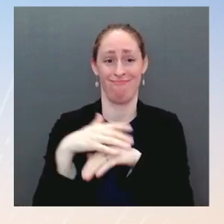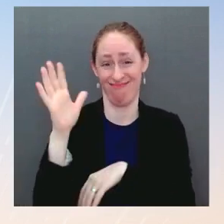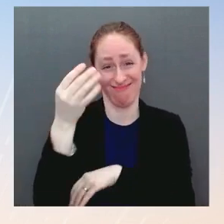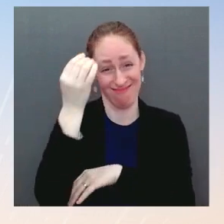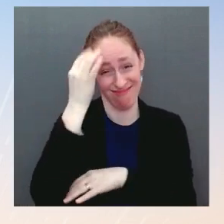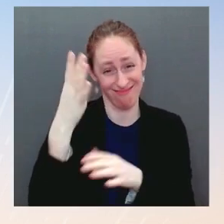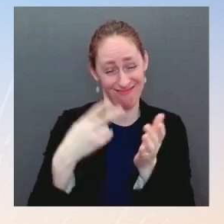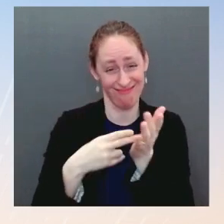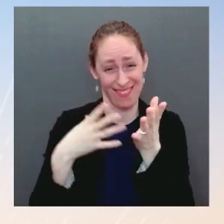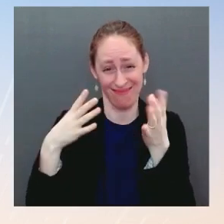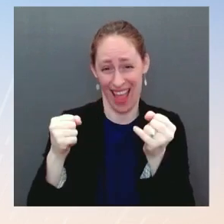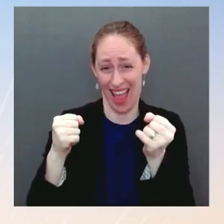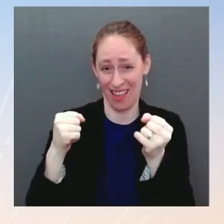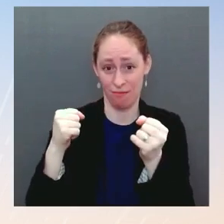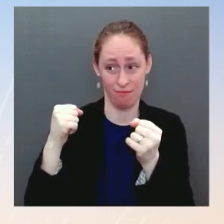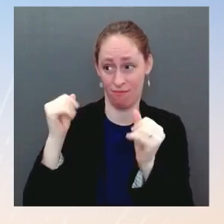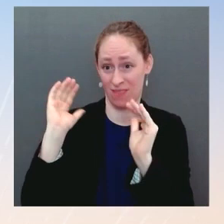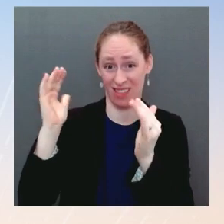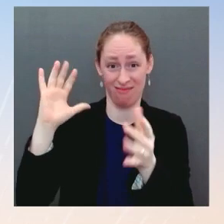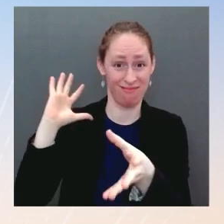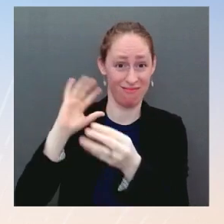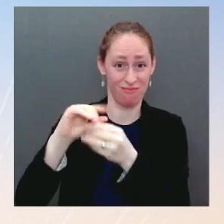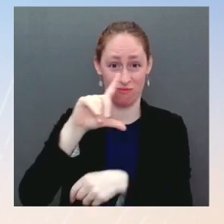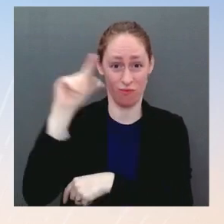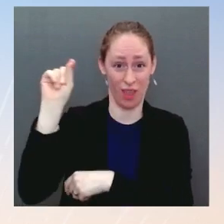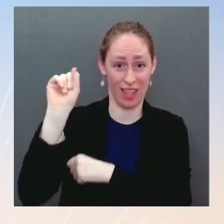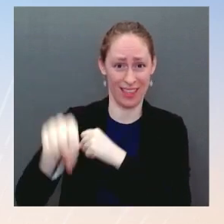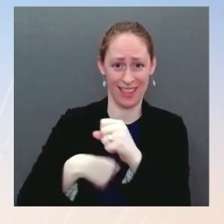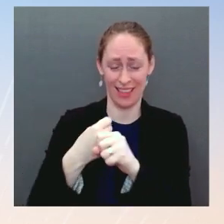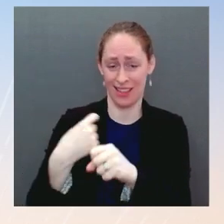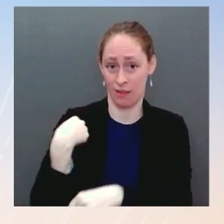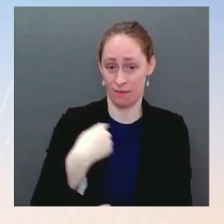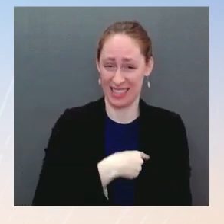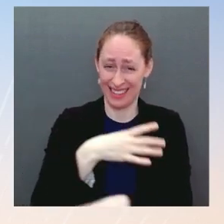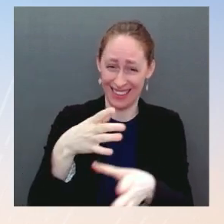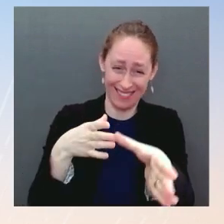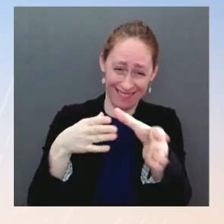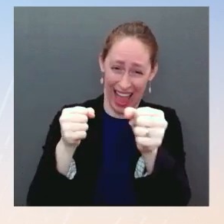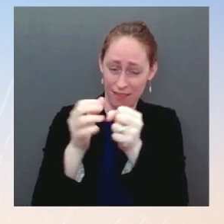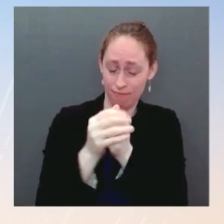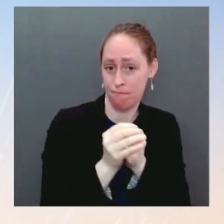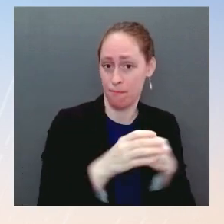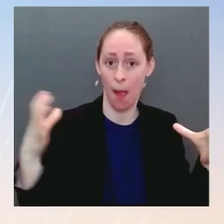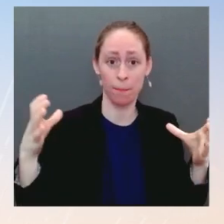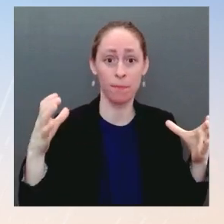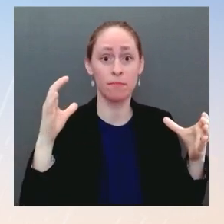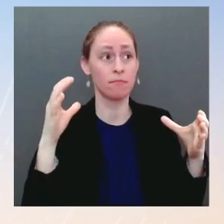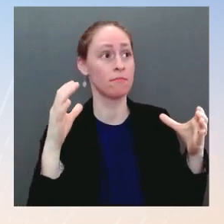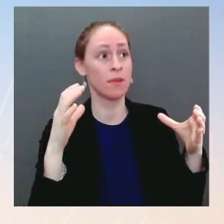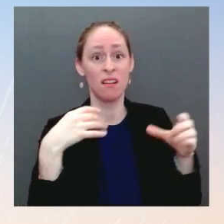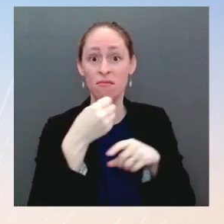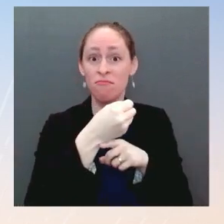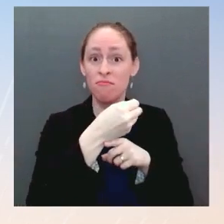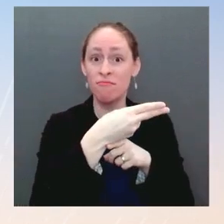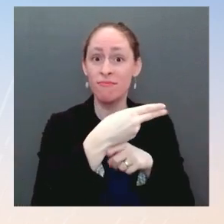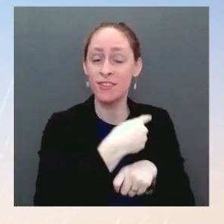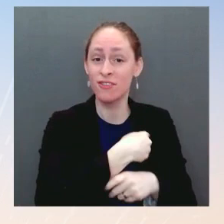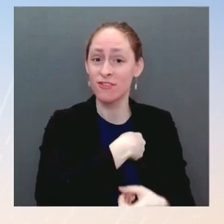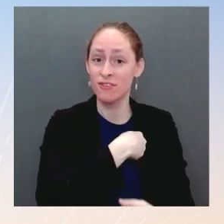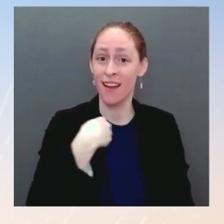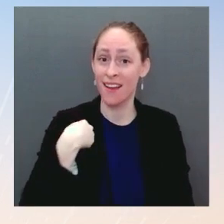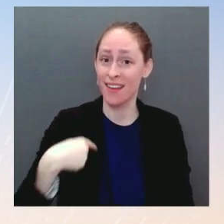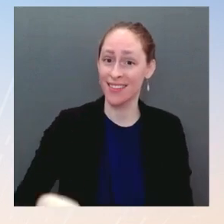than China. This is a direct result of the President's economic strategy. We're creating good jobs for Americans, rebuilding our manufacturing,